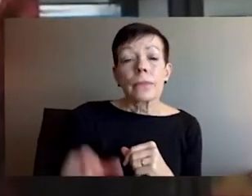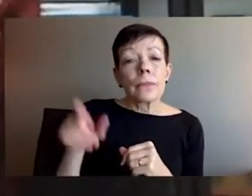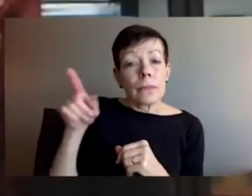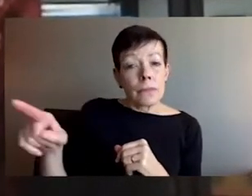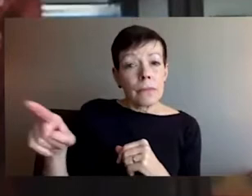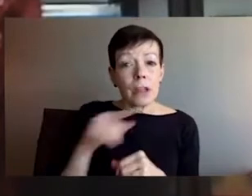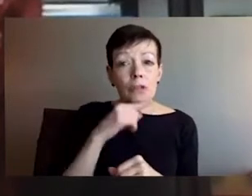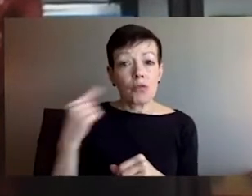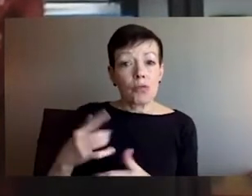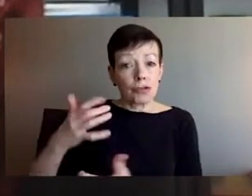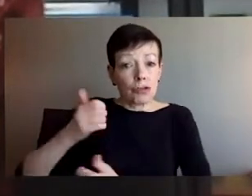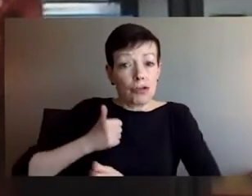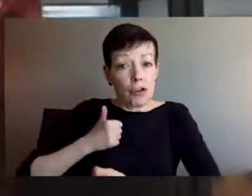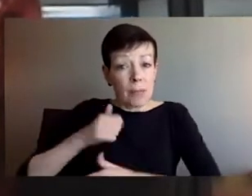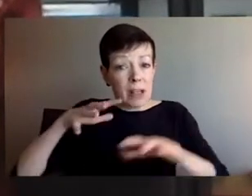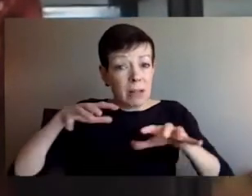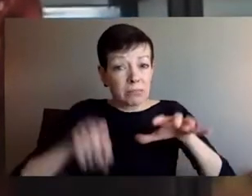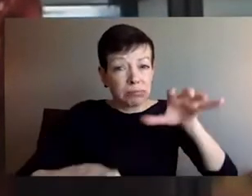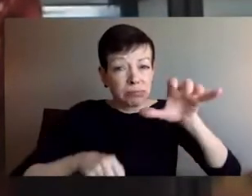force.